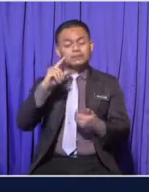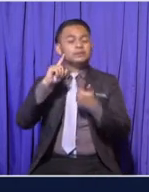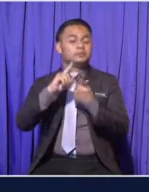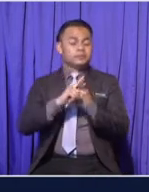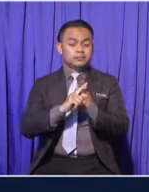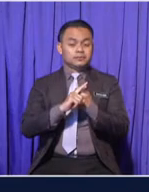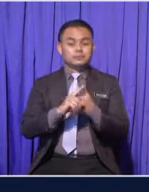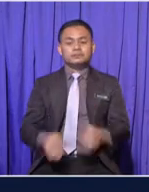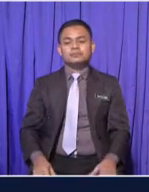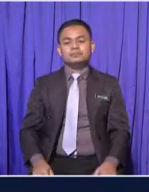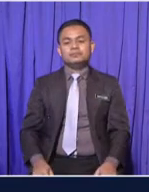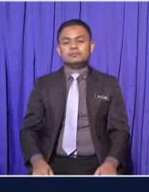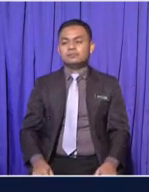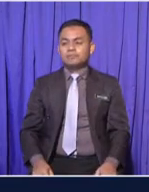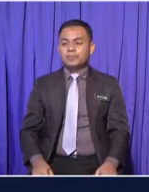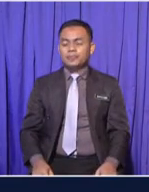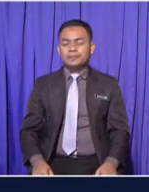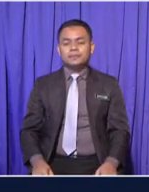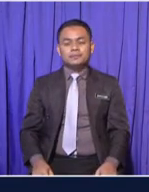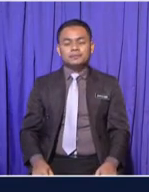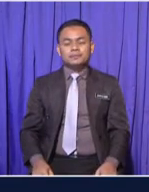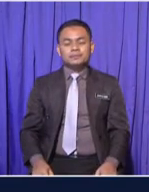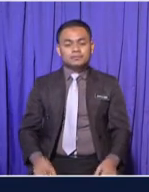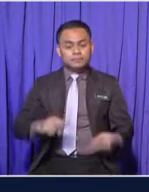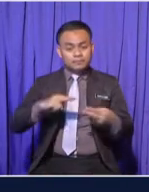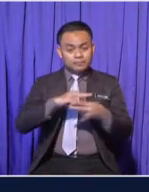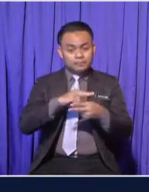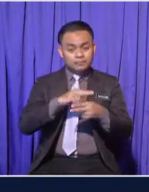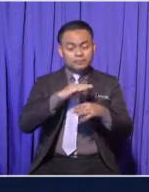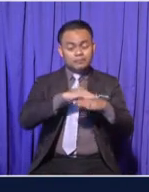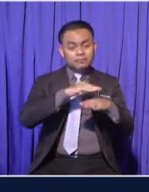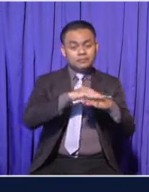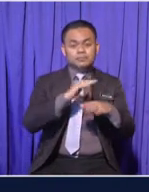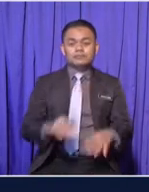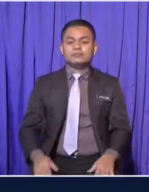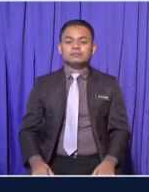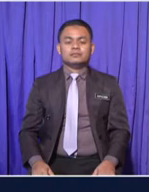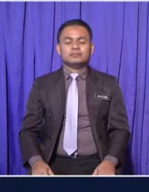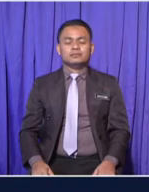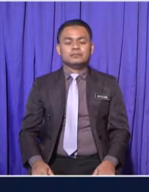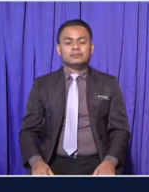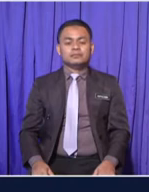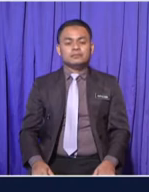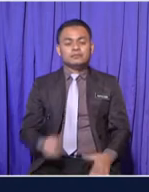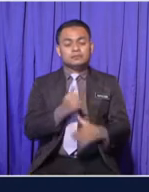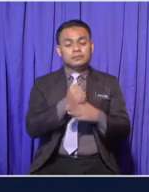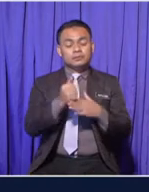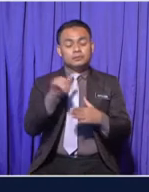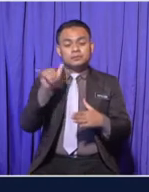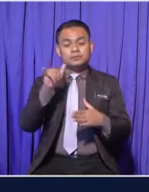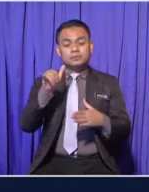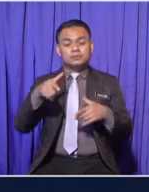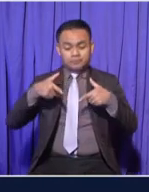we will touch on reproduction Or also known as the process of giving